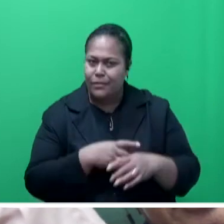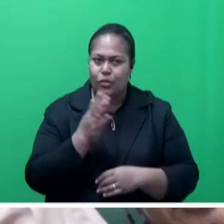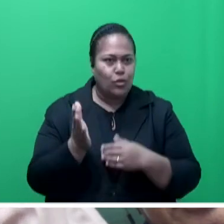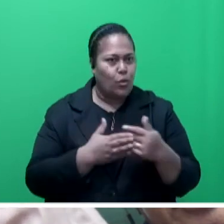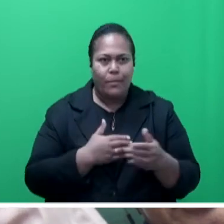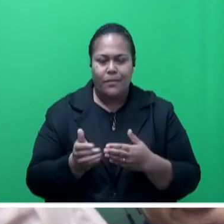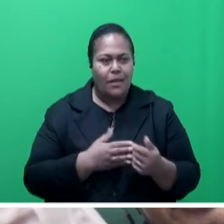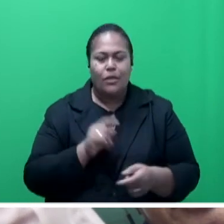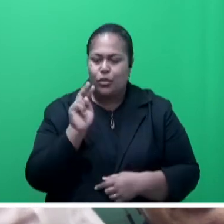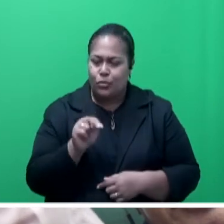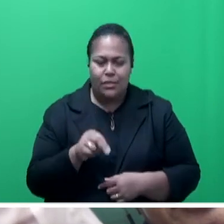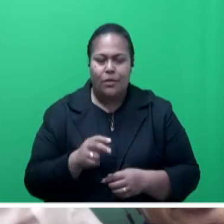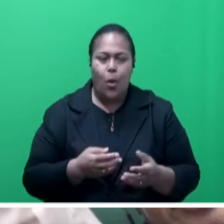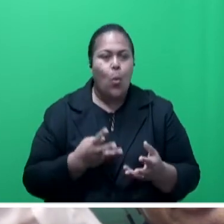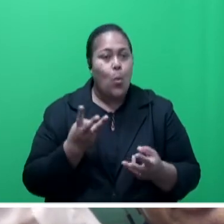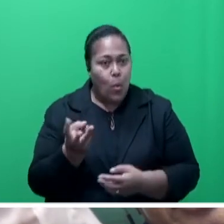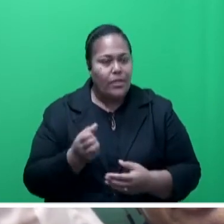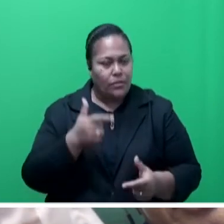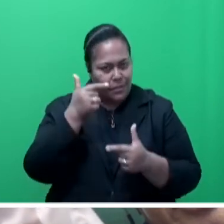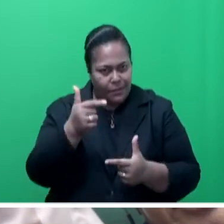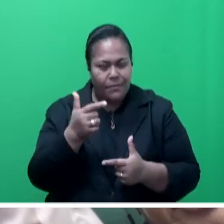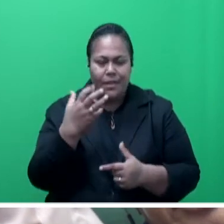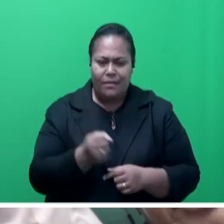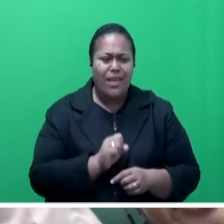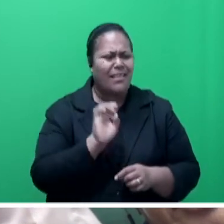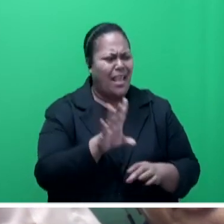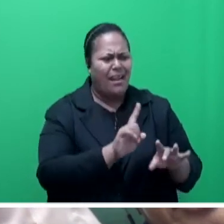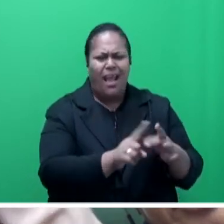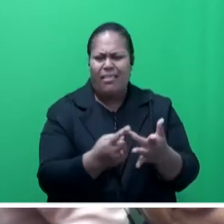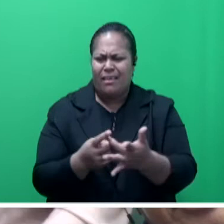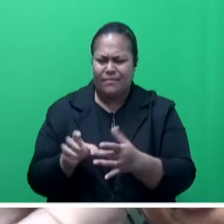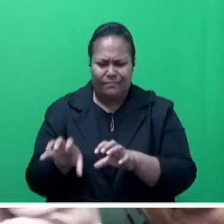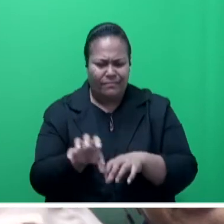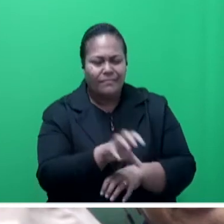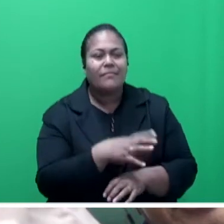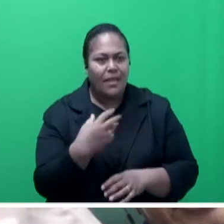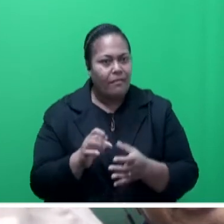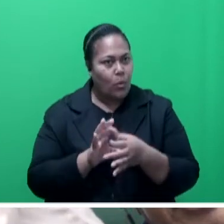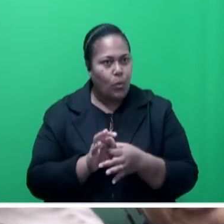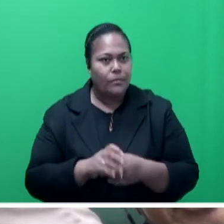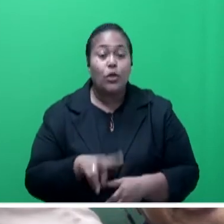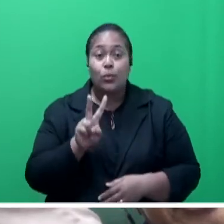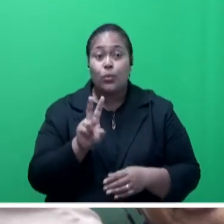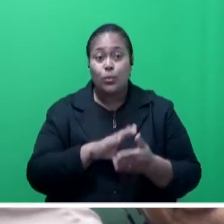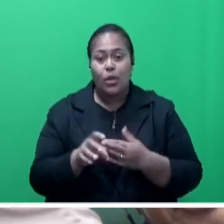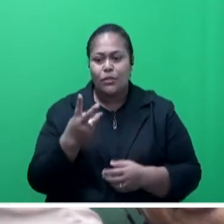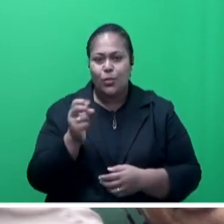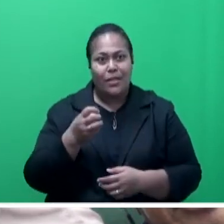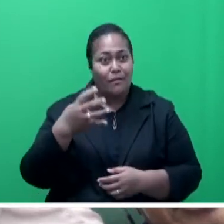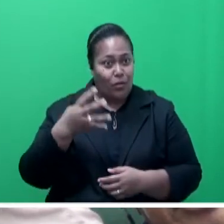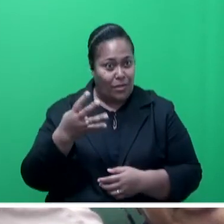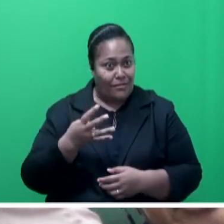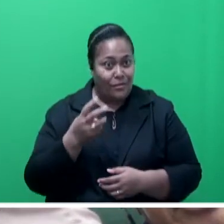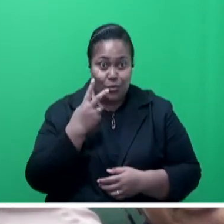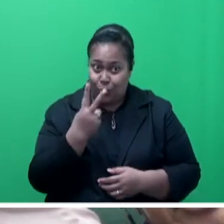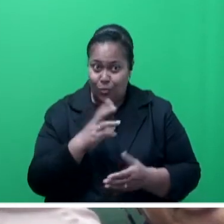minimum wage. The other 10 wages sectors have their own minimum wage, which is a lot higher than the national minimum wage. So it was $2 in 2014, Mr. Speaker, sir.